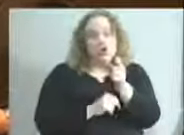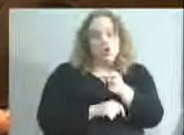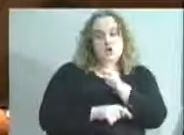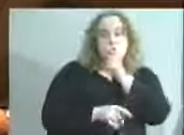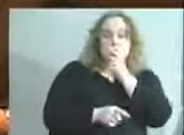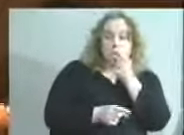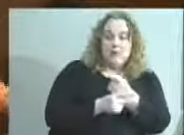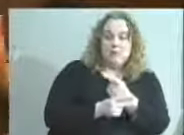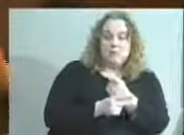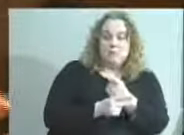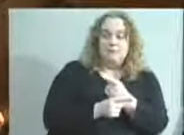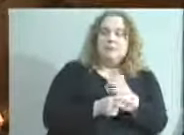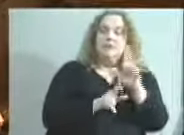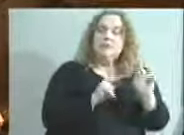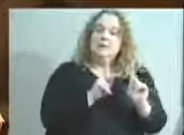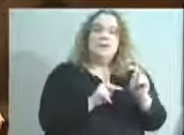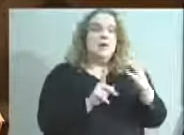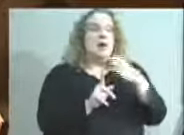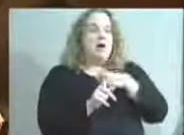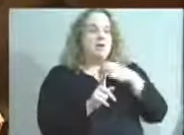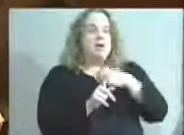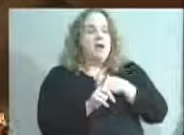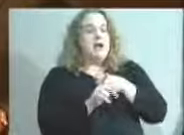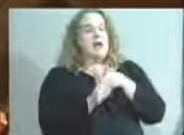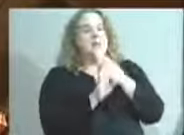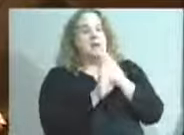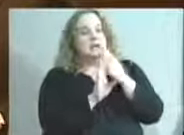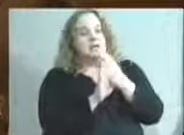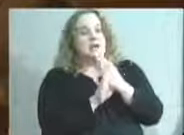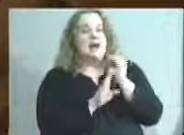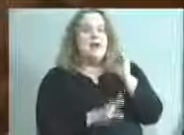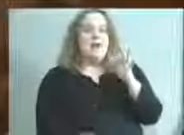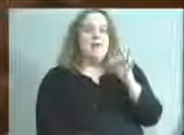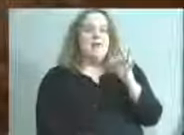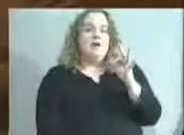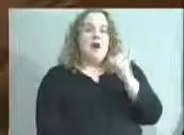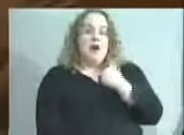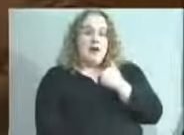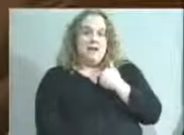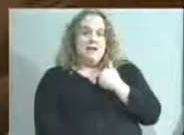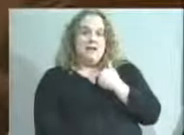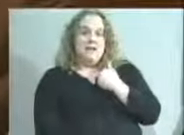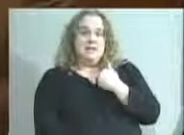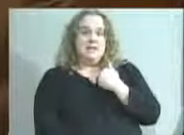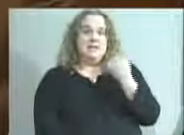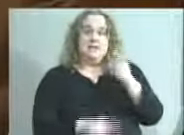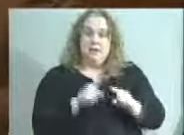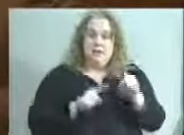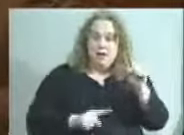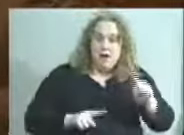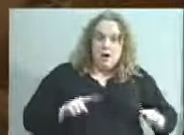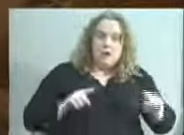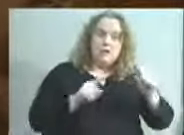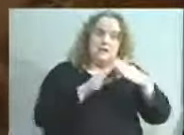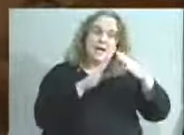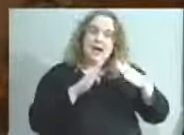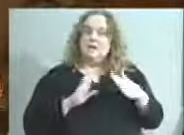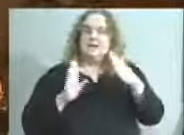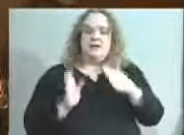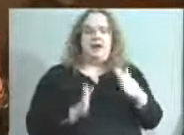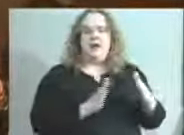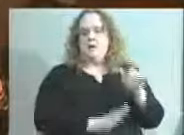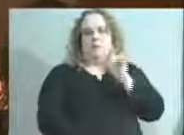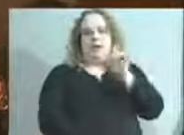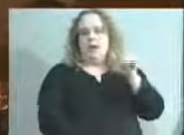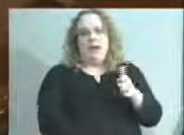correct on, you know, people that complain about busing, well, if we had diverse housing patterns throughout the city, we wouldn't need to have